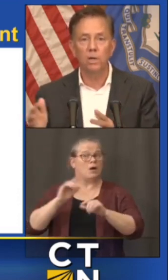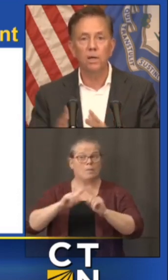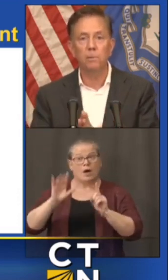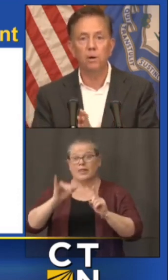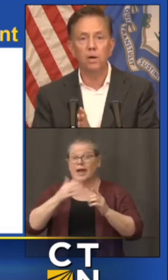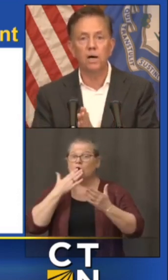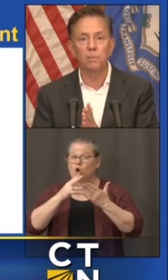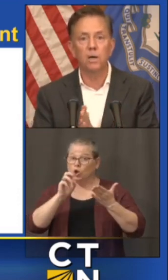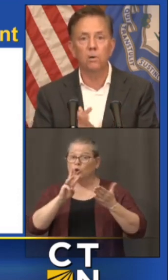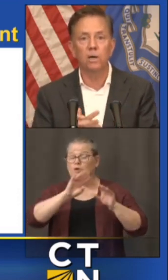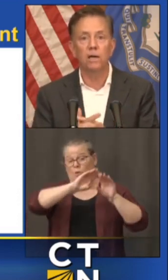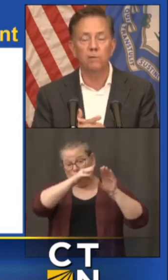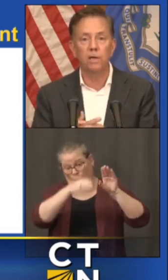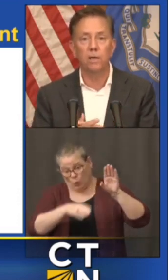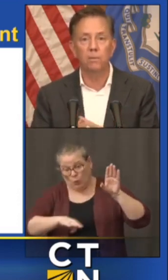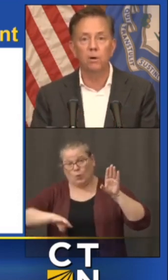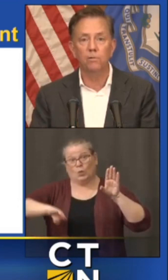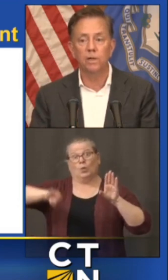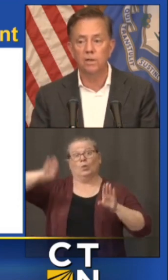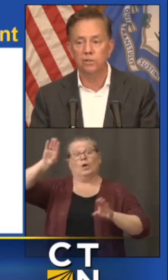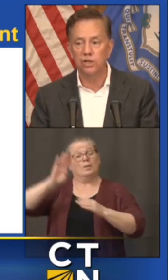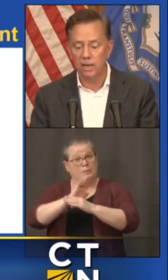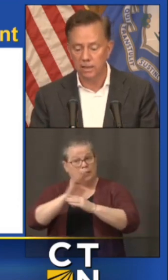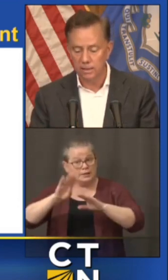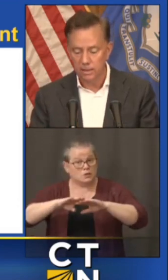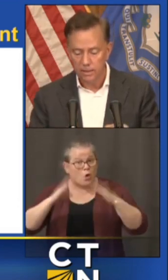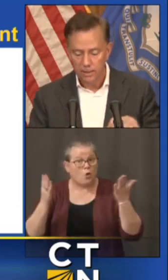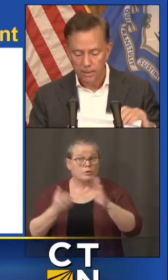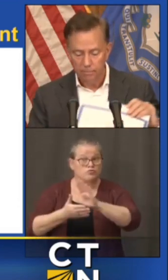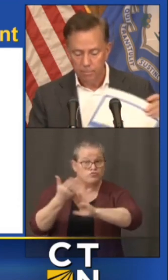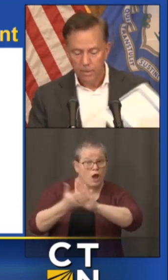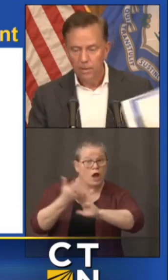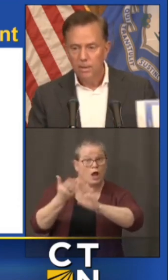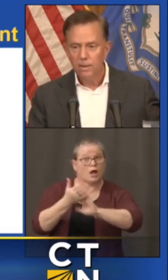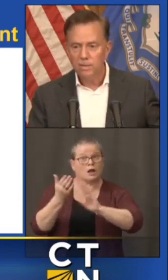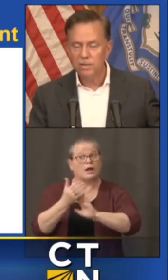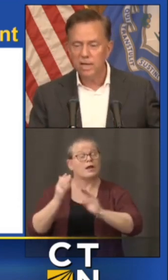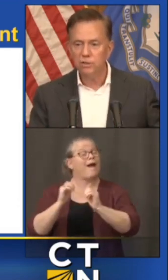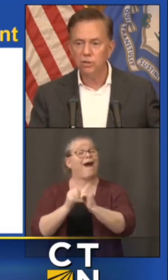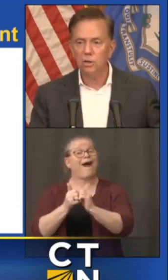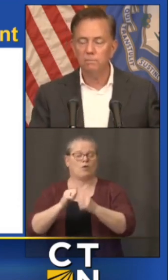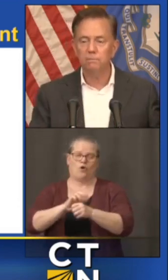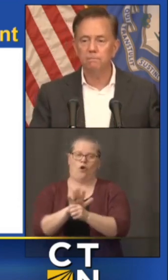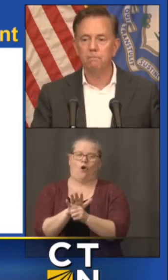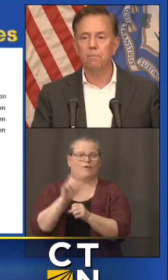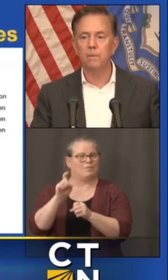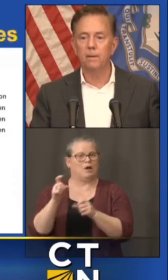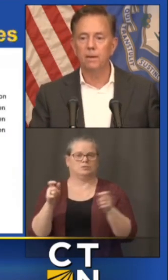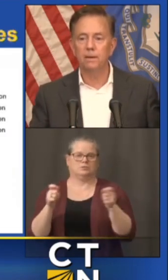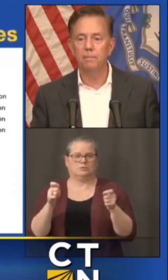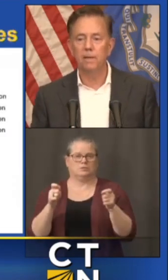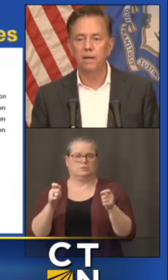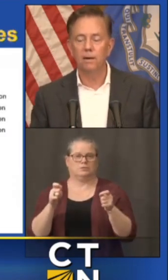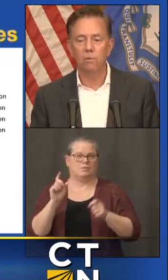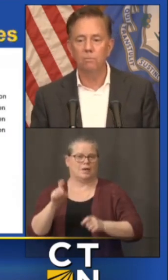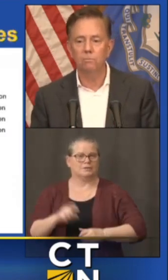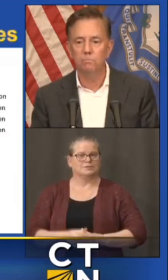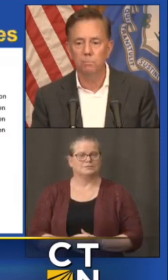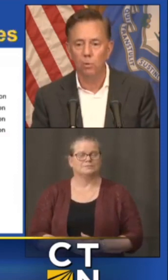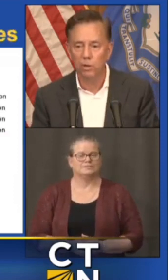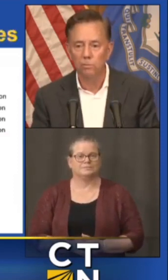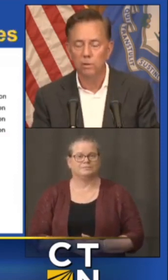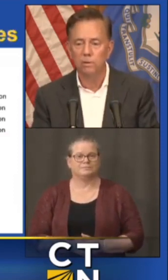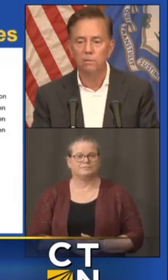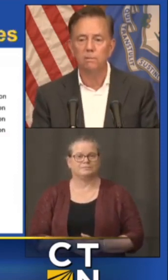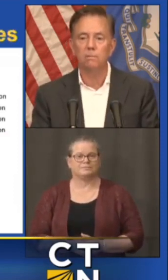and we can only keep our economy going if we keep covid in check this next chart and then i won't